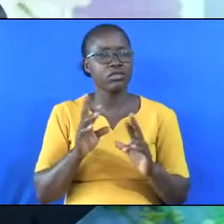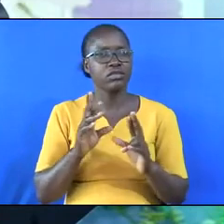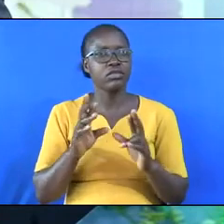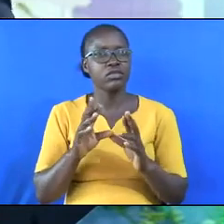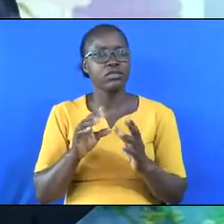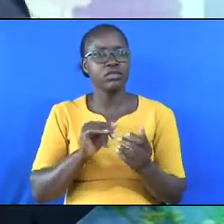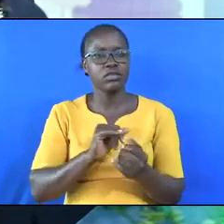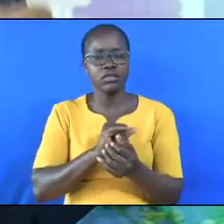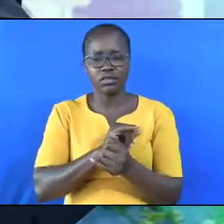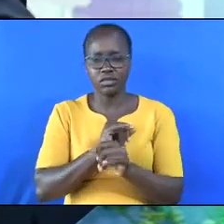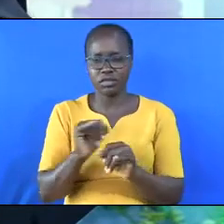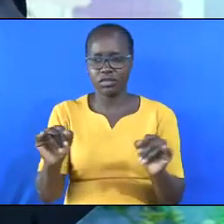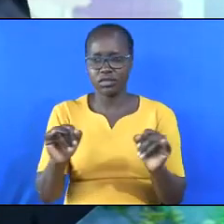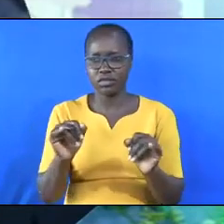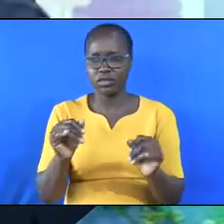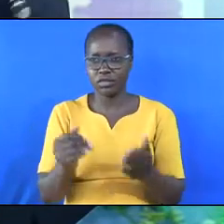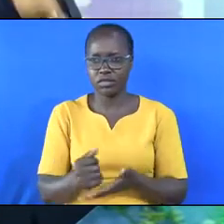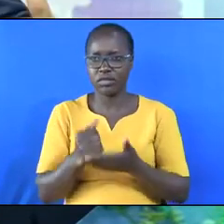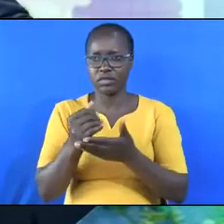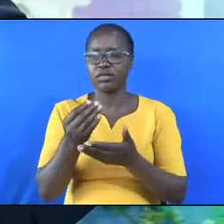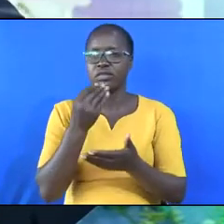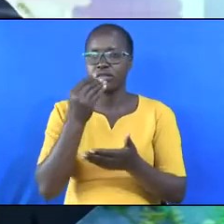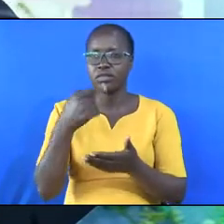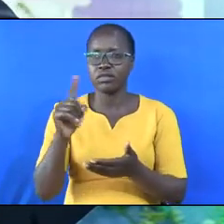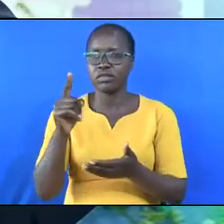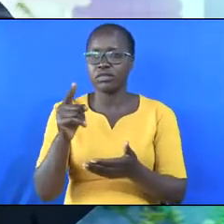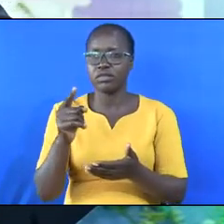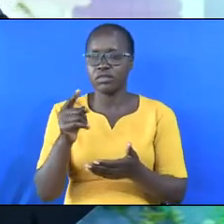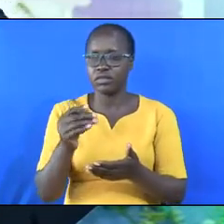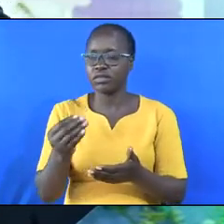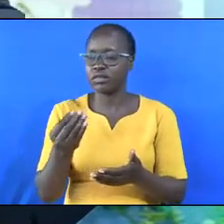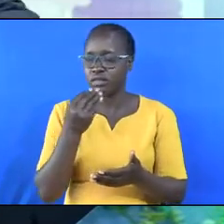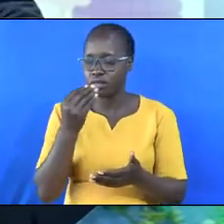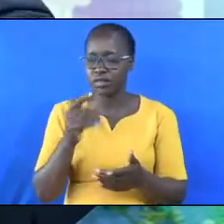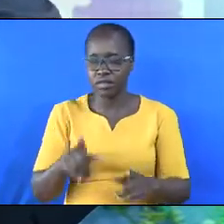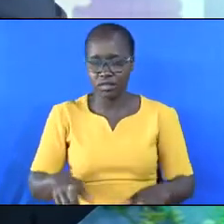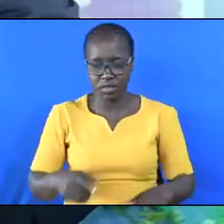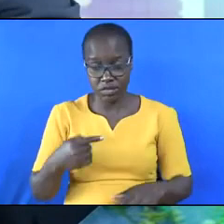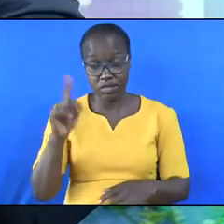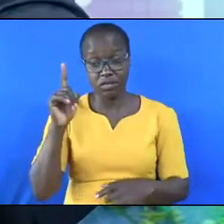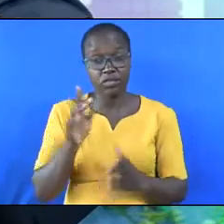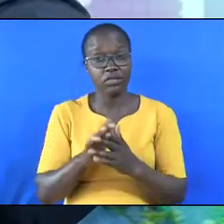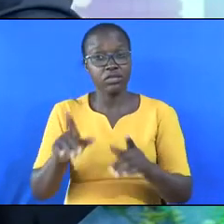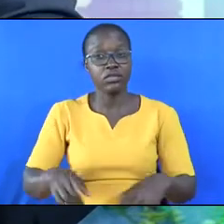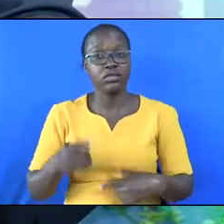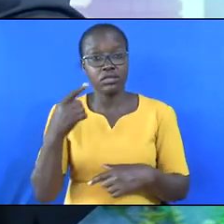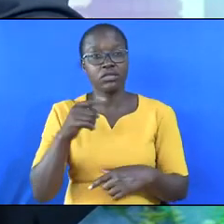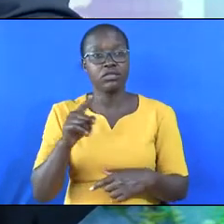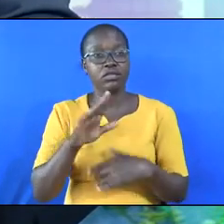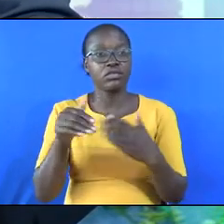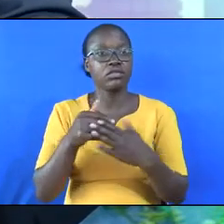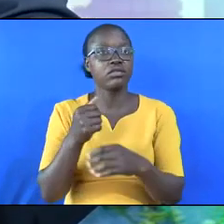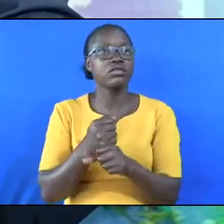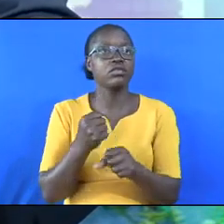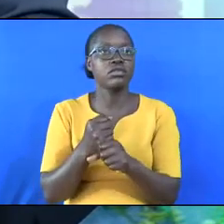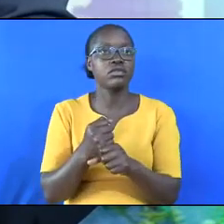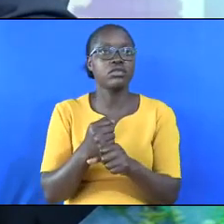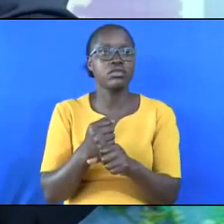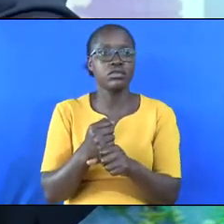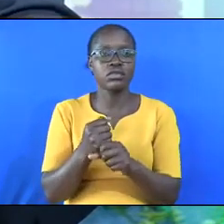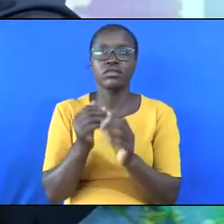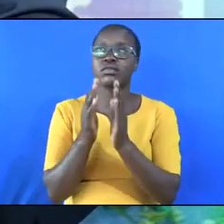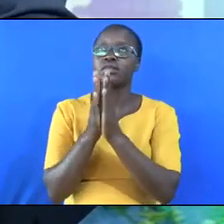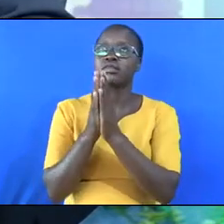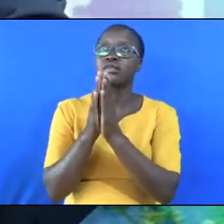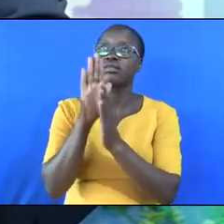right, to eat right, and to live right. Amen? All you have to do is surrender to him and follow